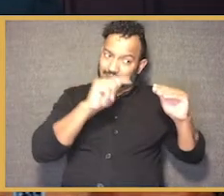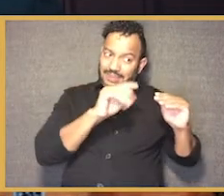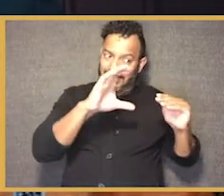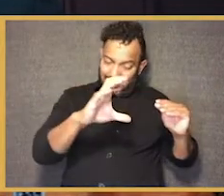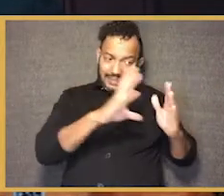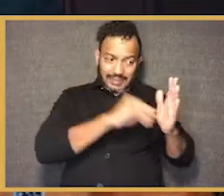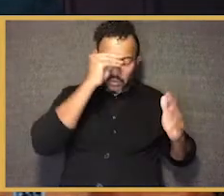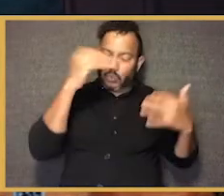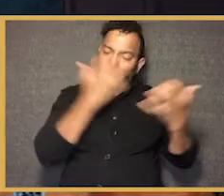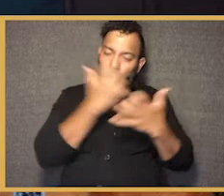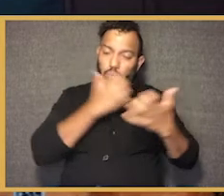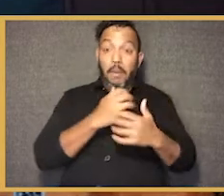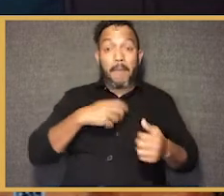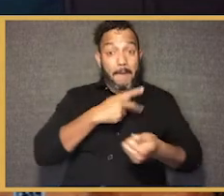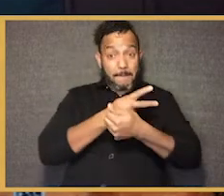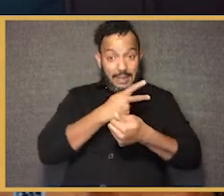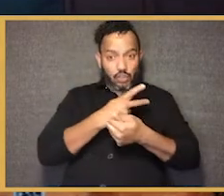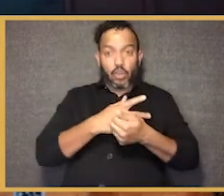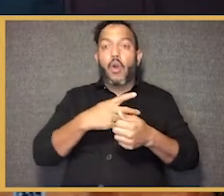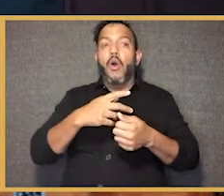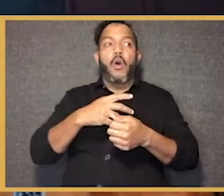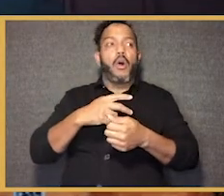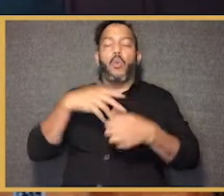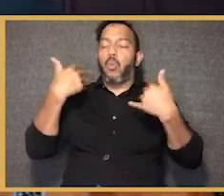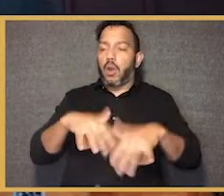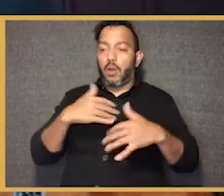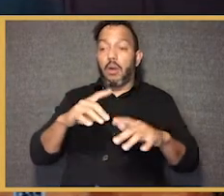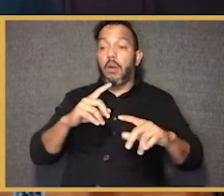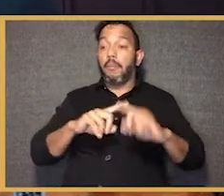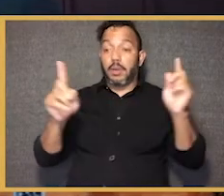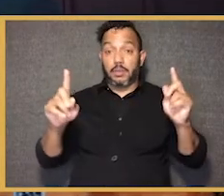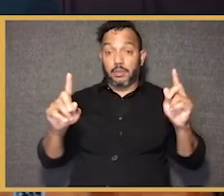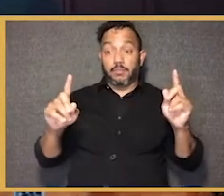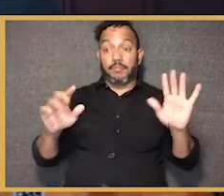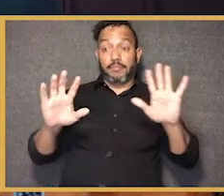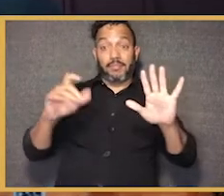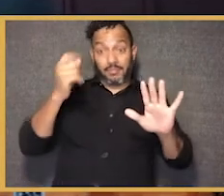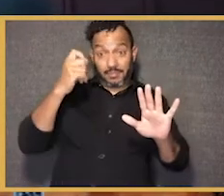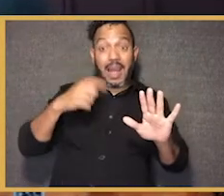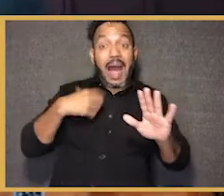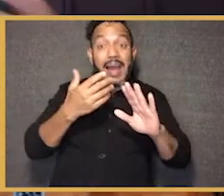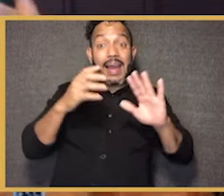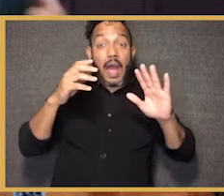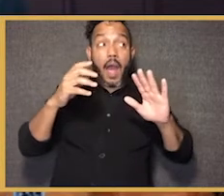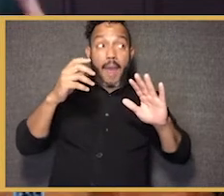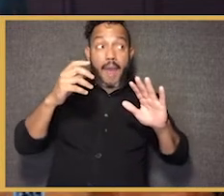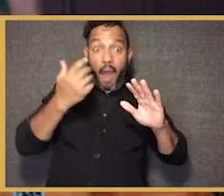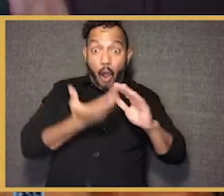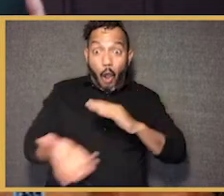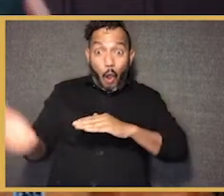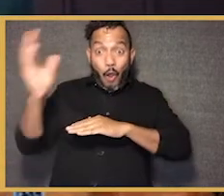say, you know, there were a lot of things I liked about my master's program. But the thing that made the biggest difference was that I spent all